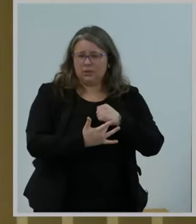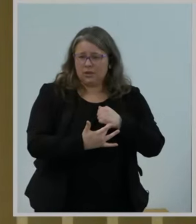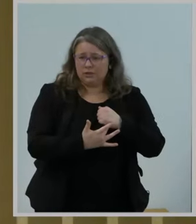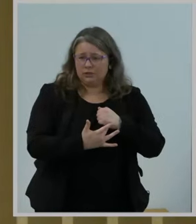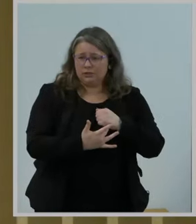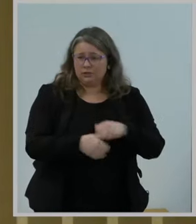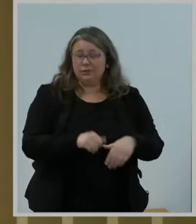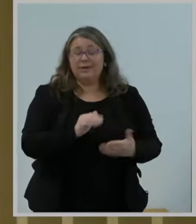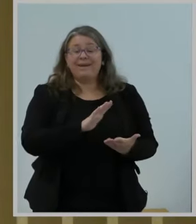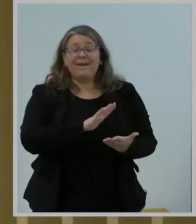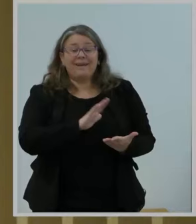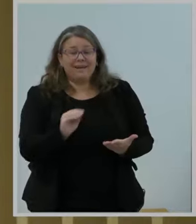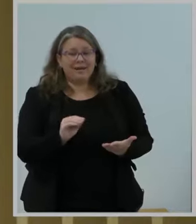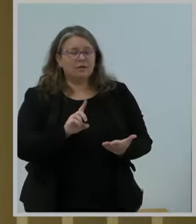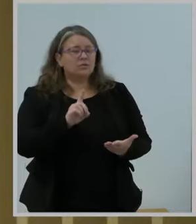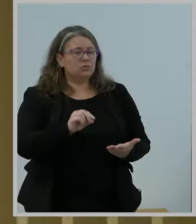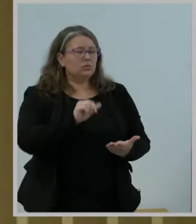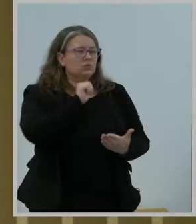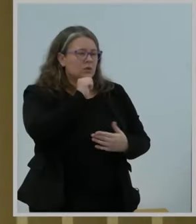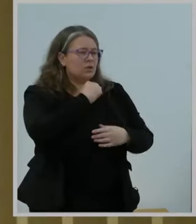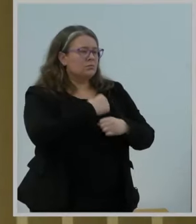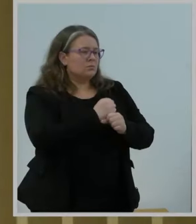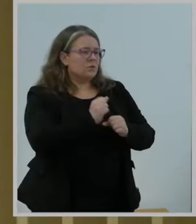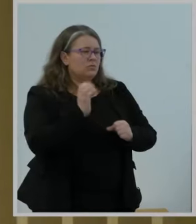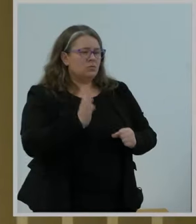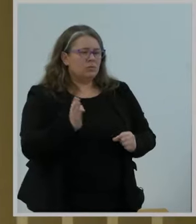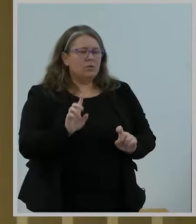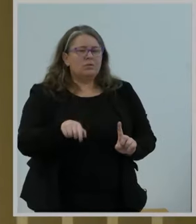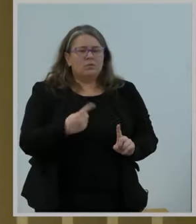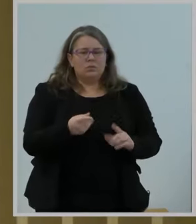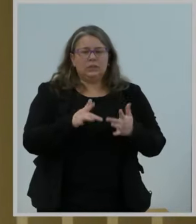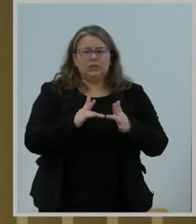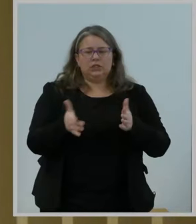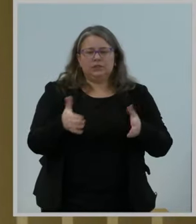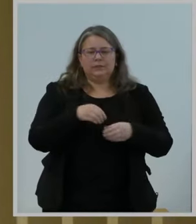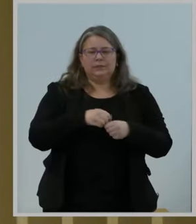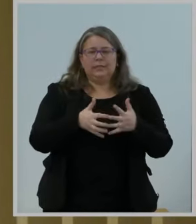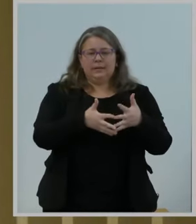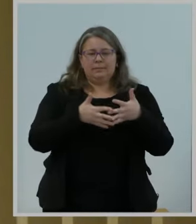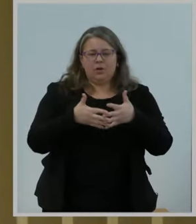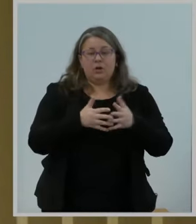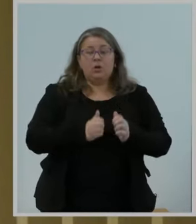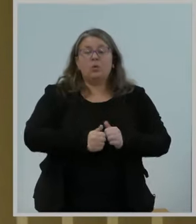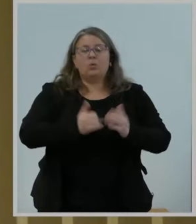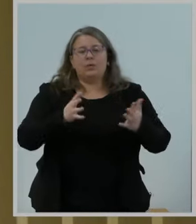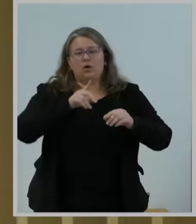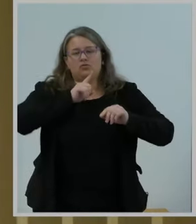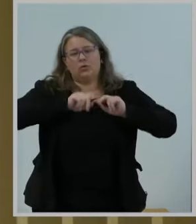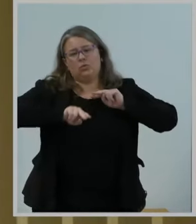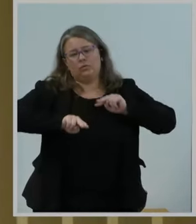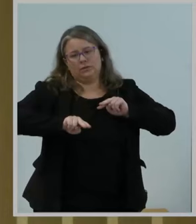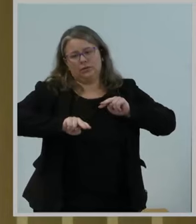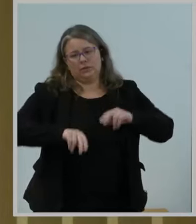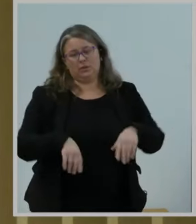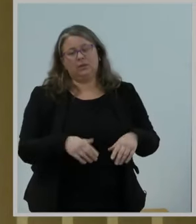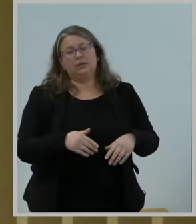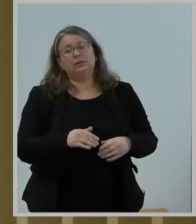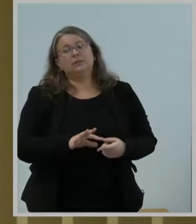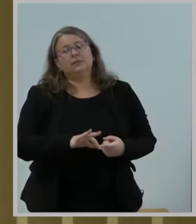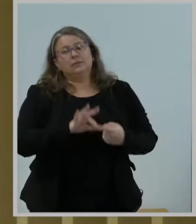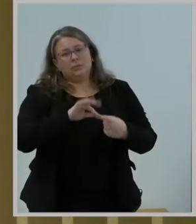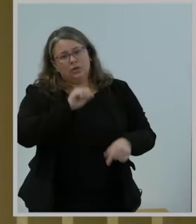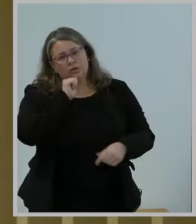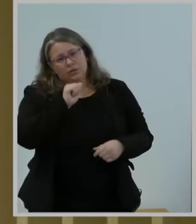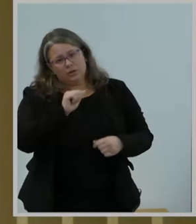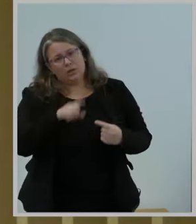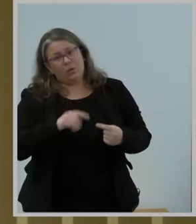service in America without real oversight. Certainly not win our security and public safety, our